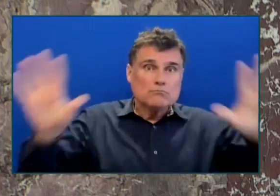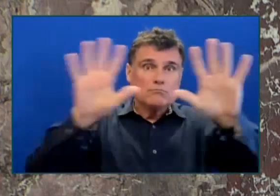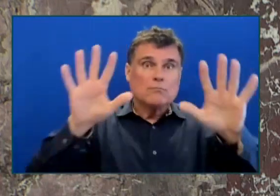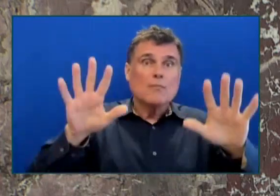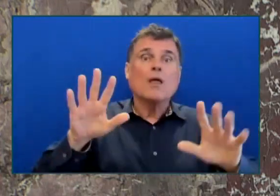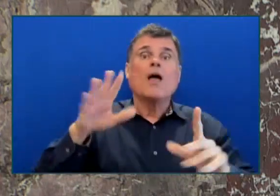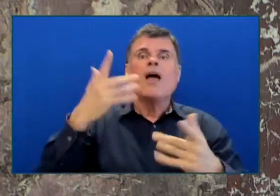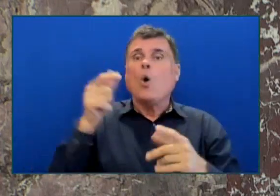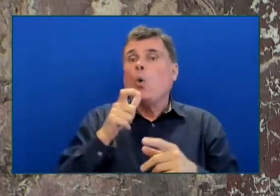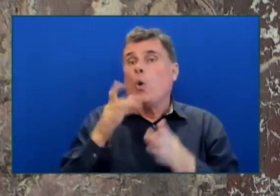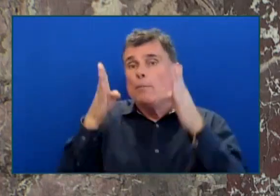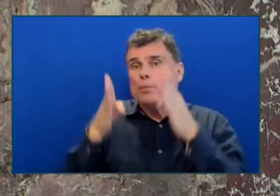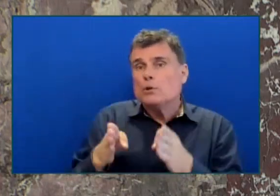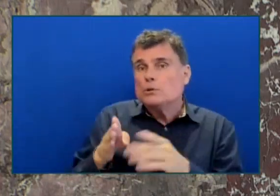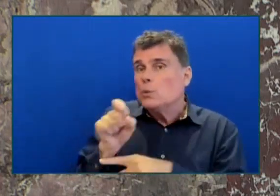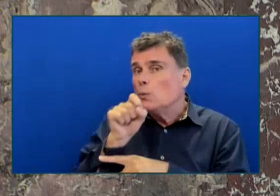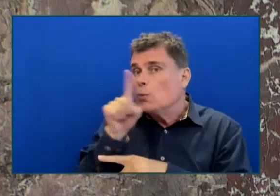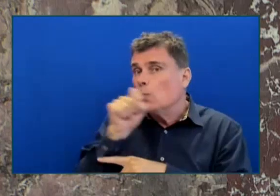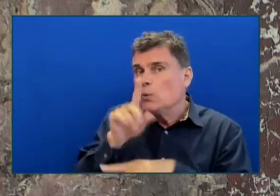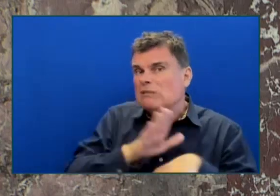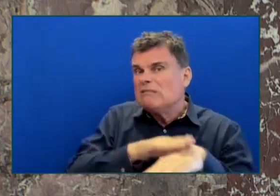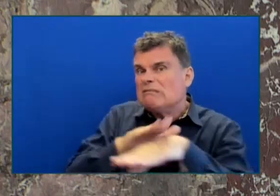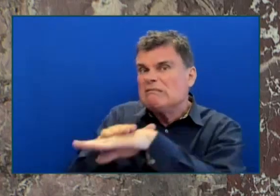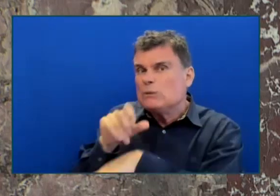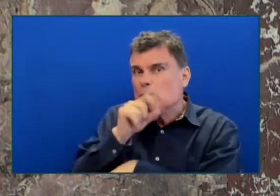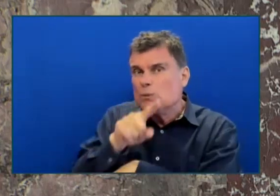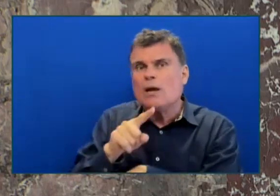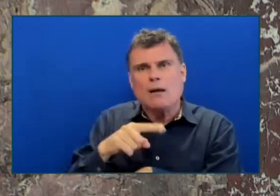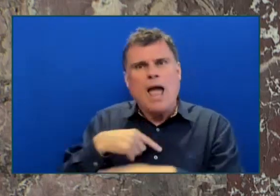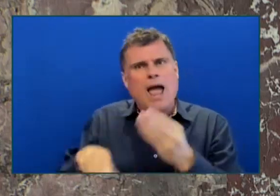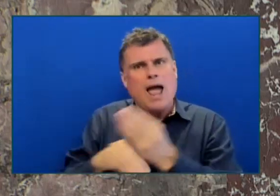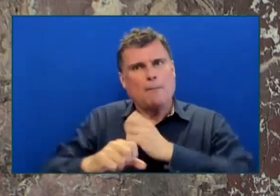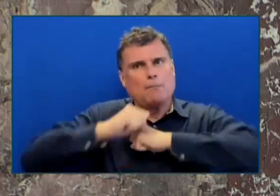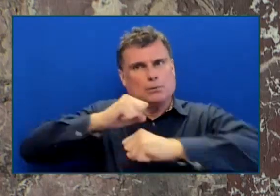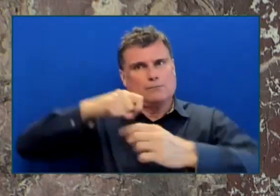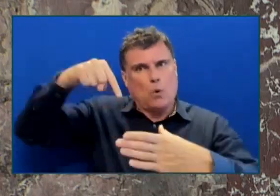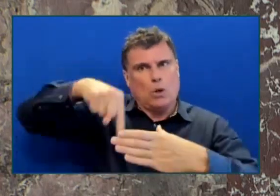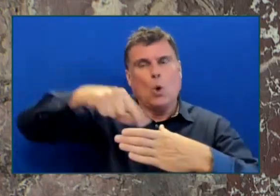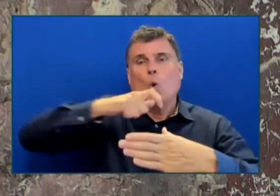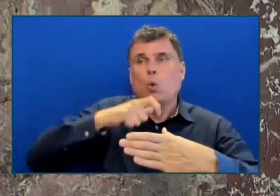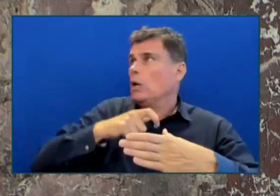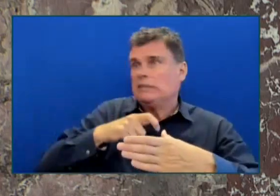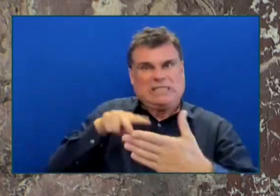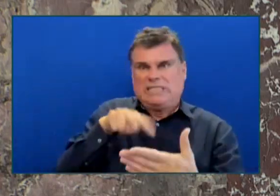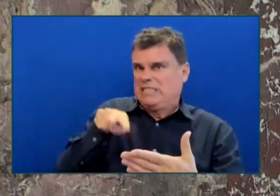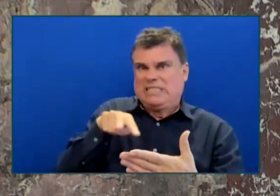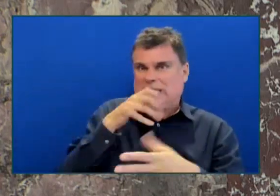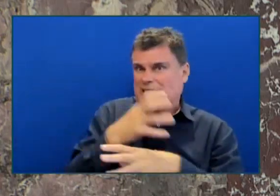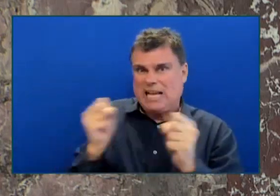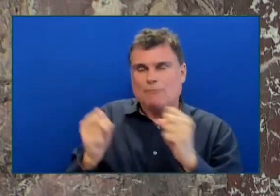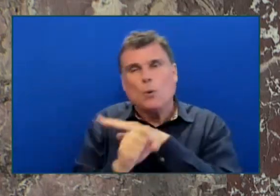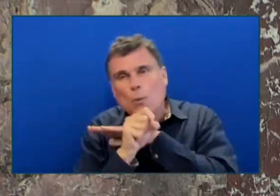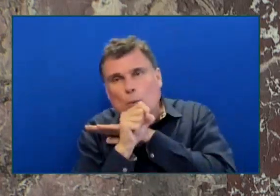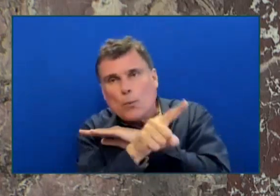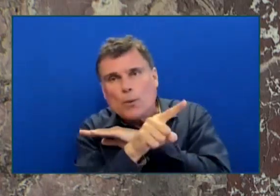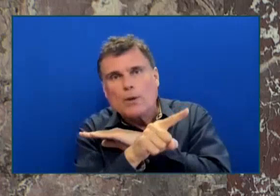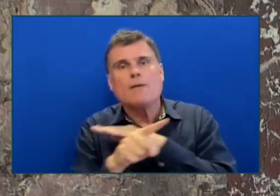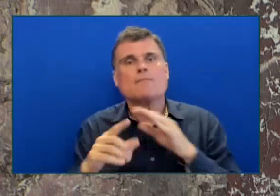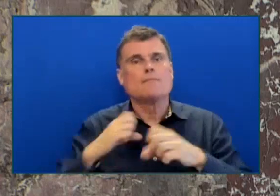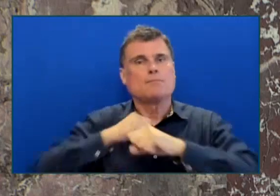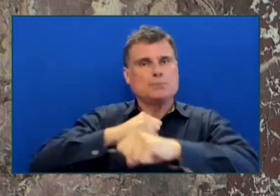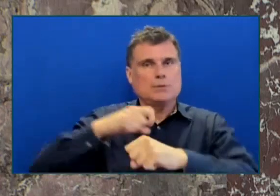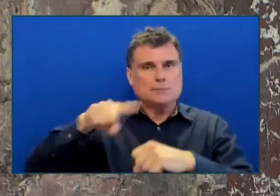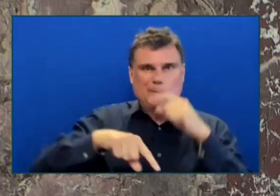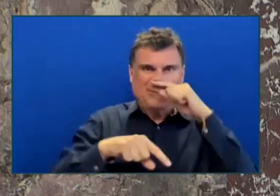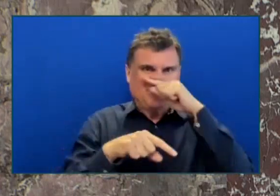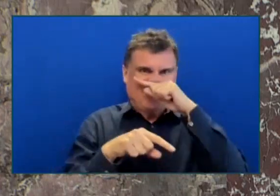BC Housing And absolutely we are looking for opportunities to put this in place At other government agencies and institutions